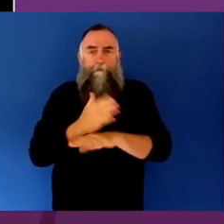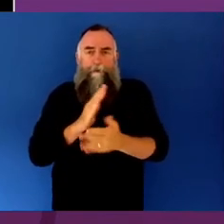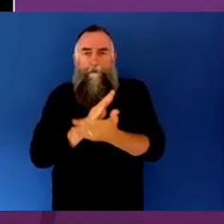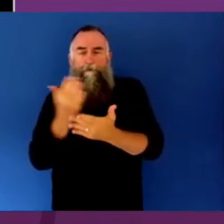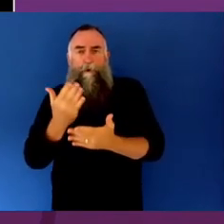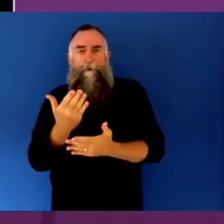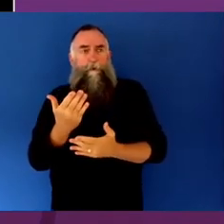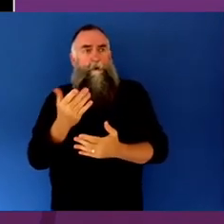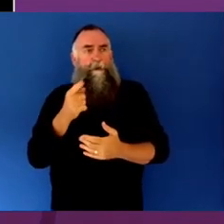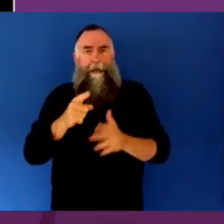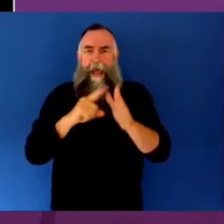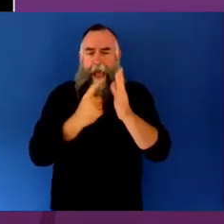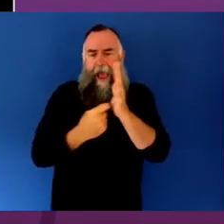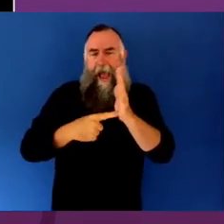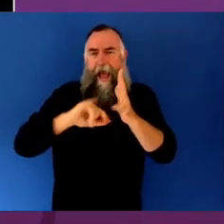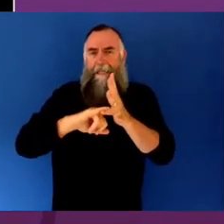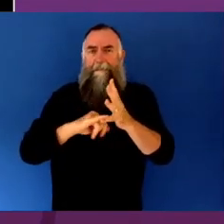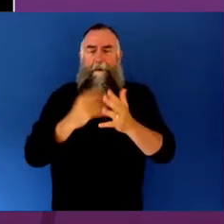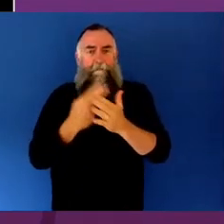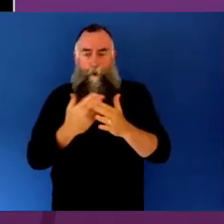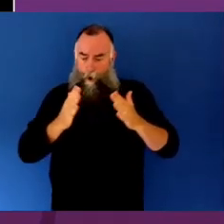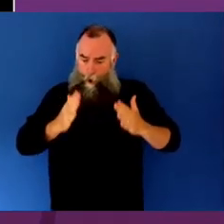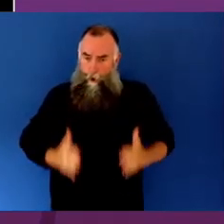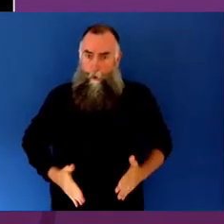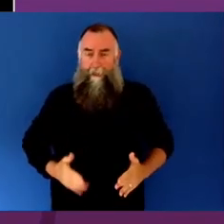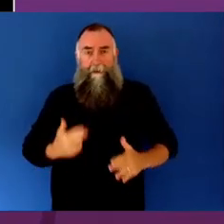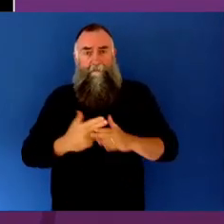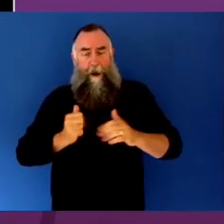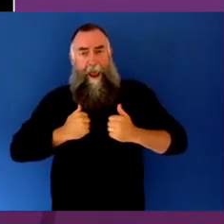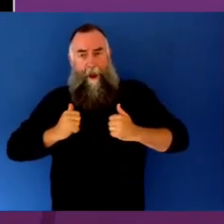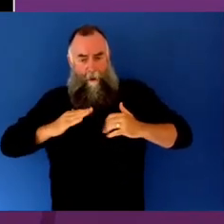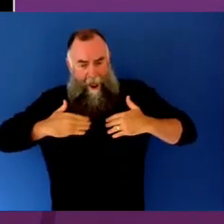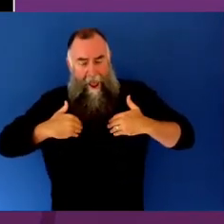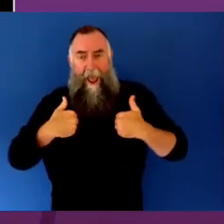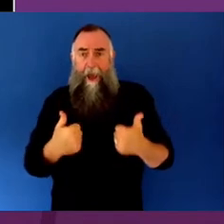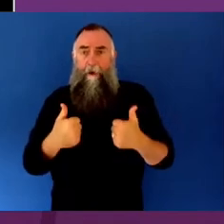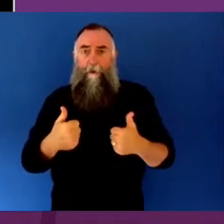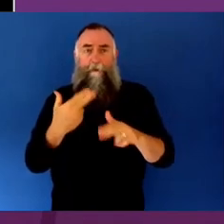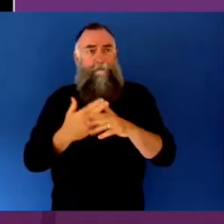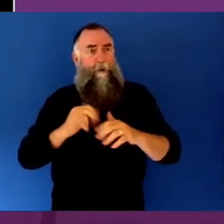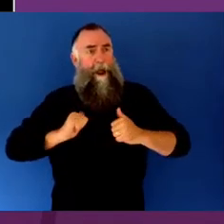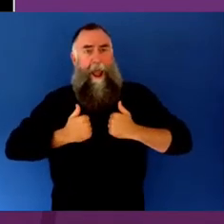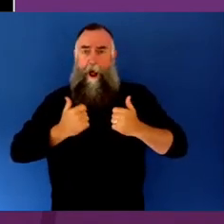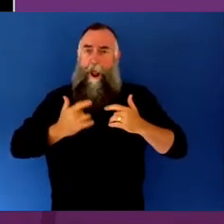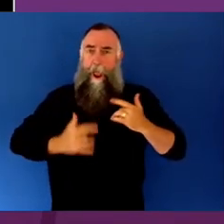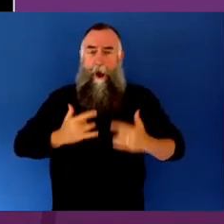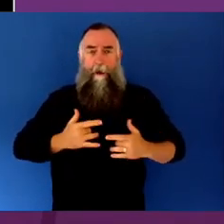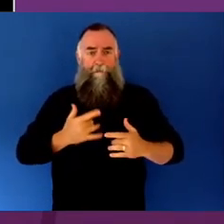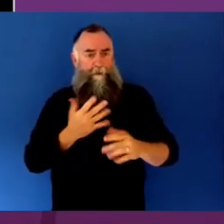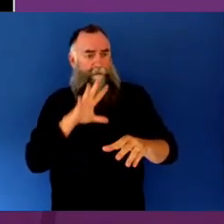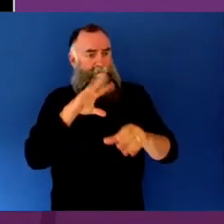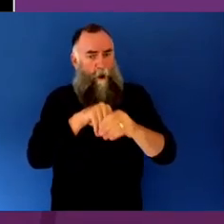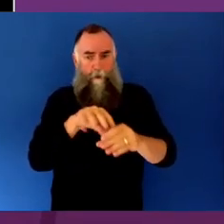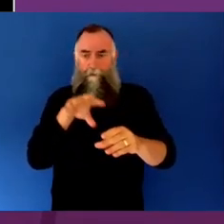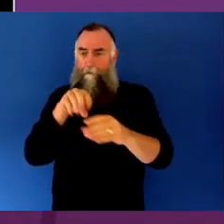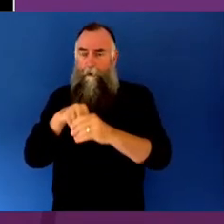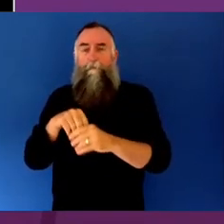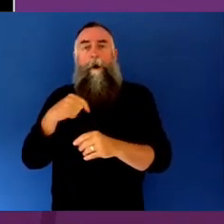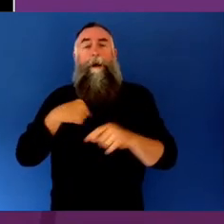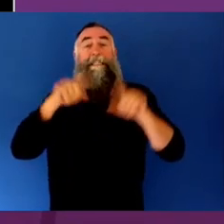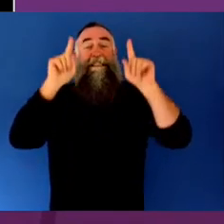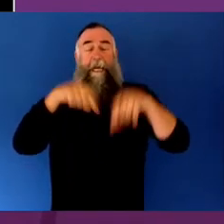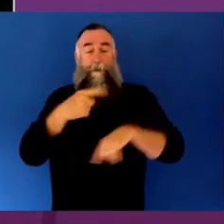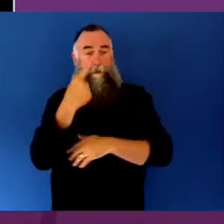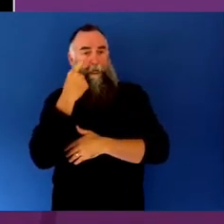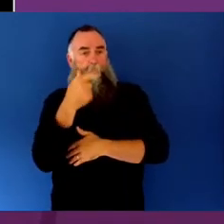and on our wellbeing and our capacity to lead contributing lives, we're starting to join more of those dots.